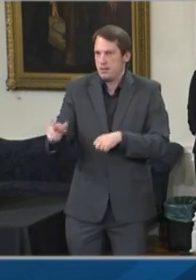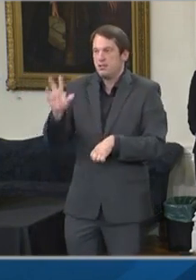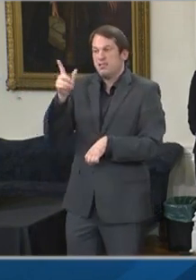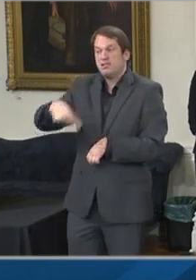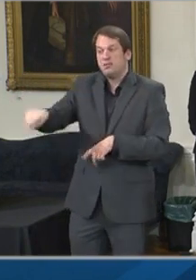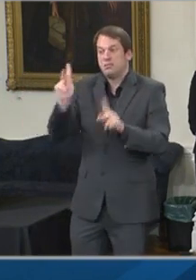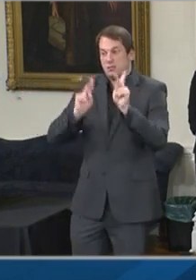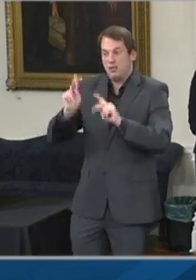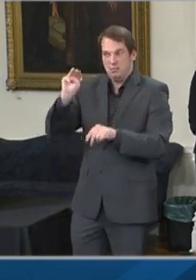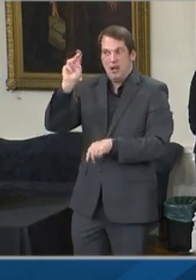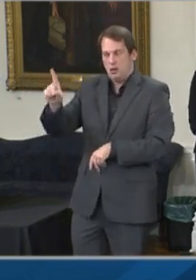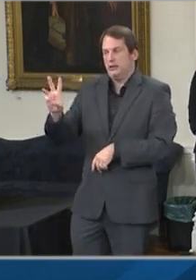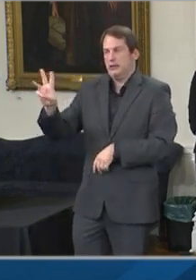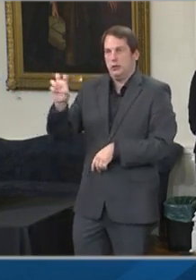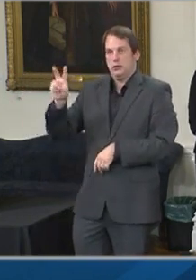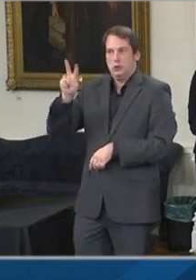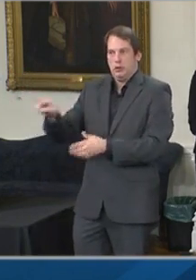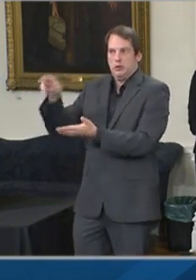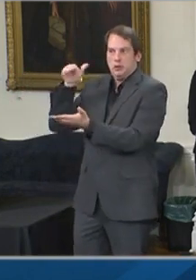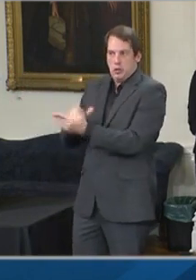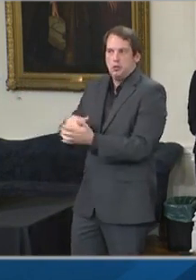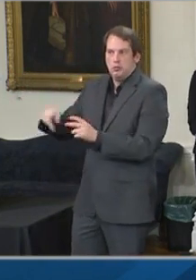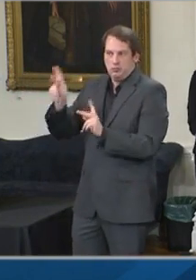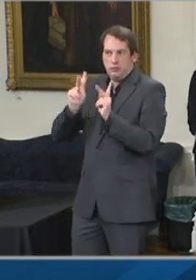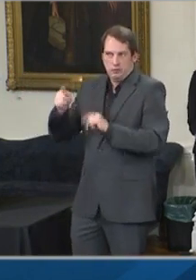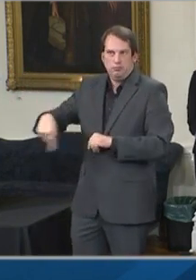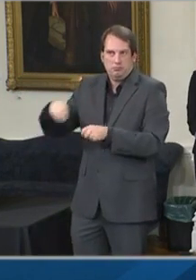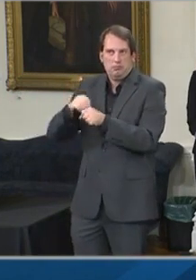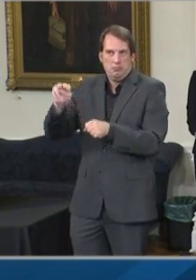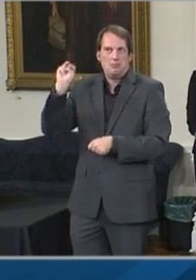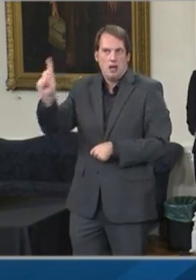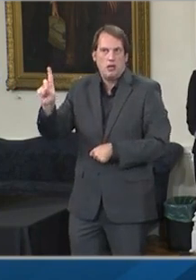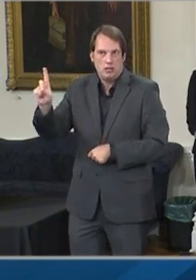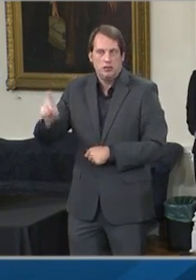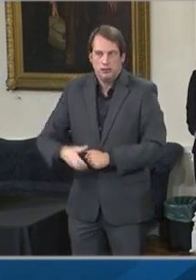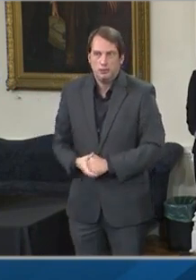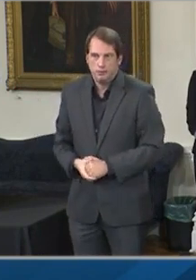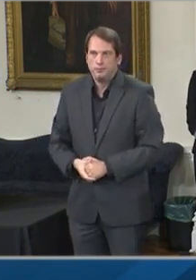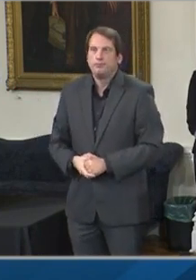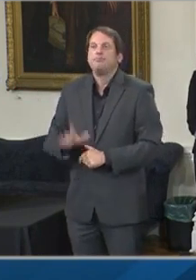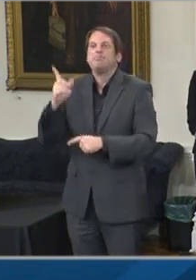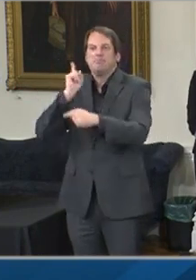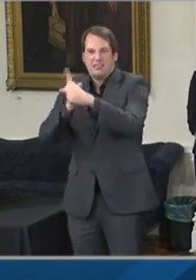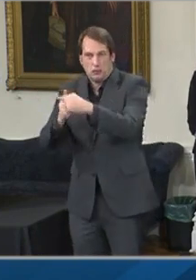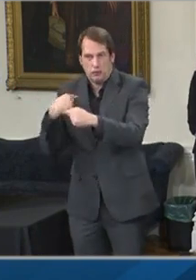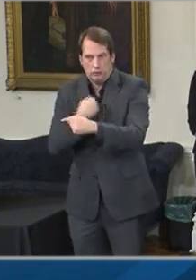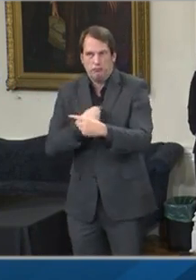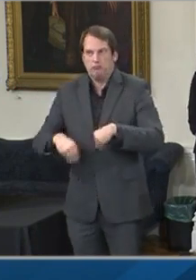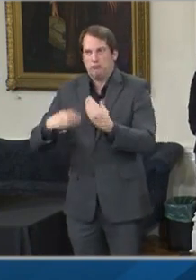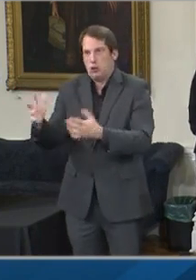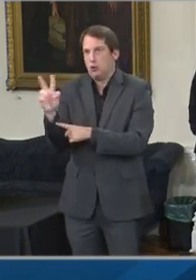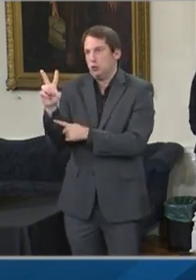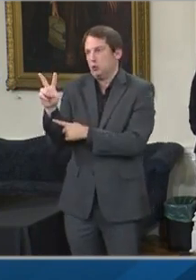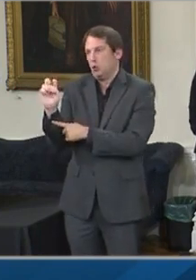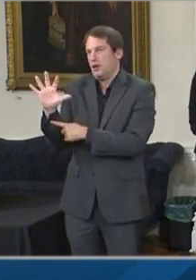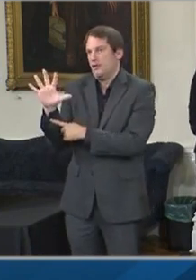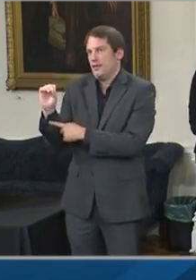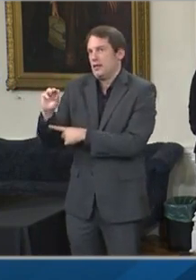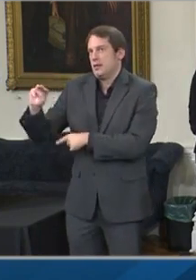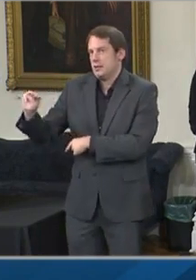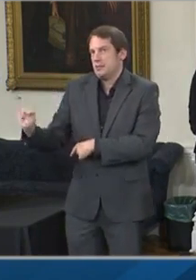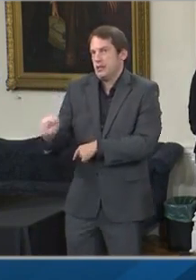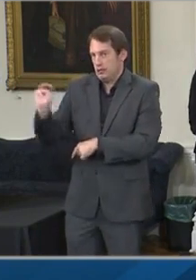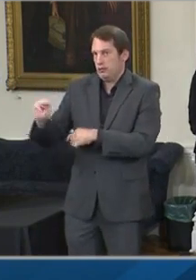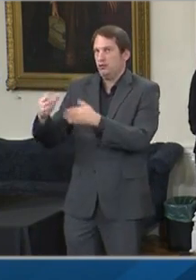In addition, we have also already provided $250 million in emergency